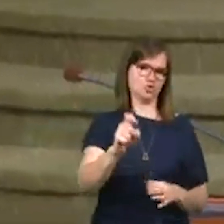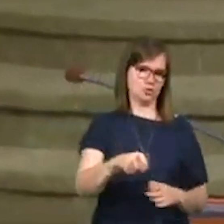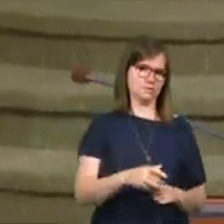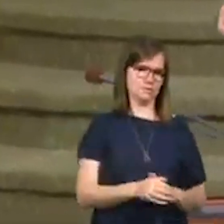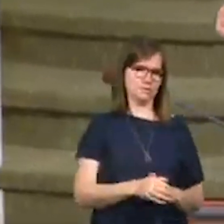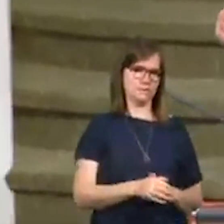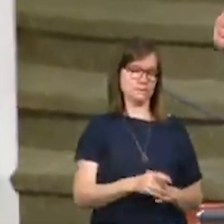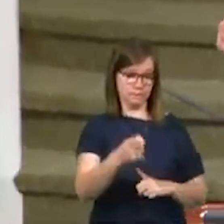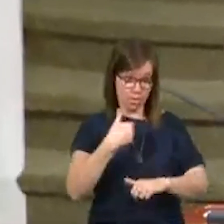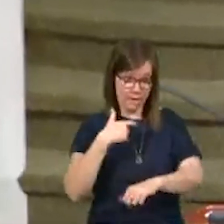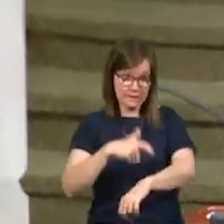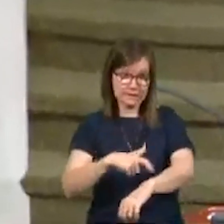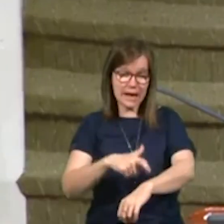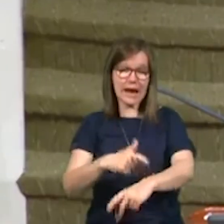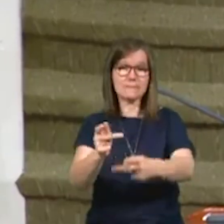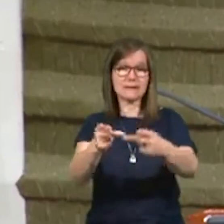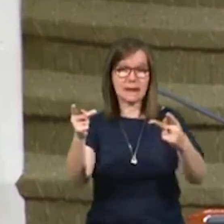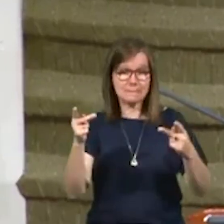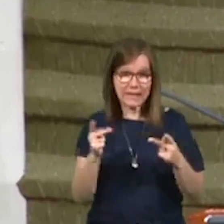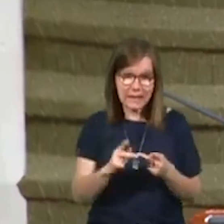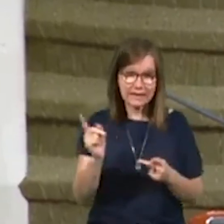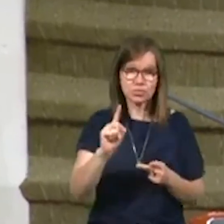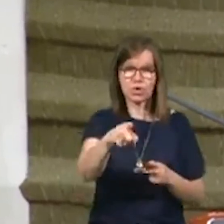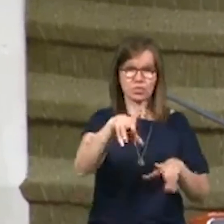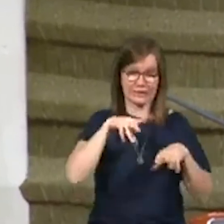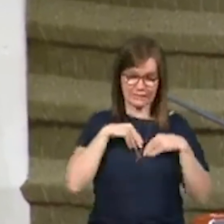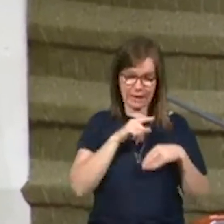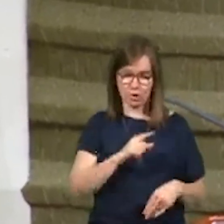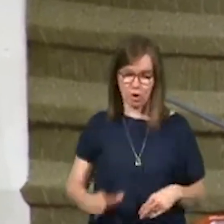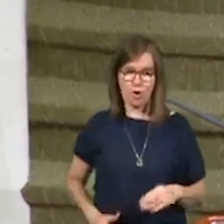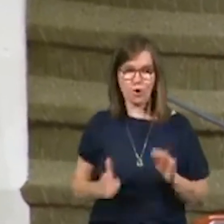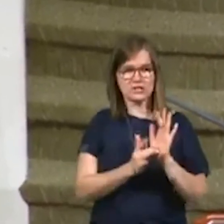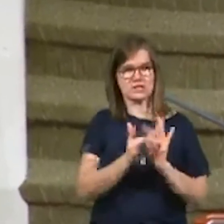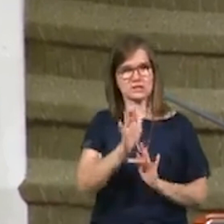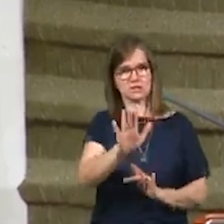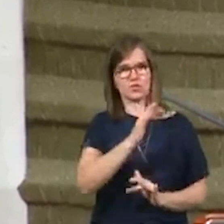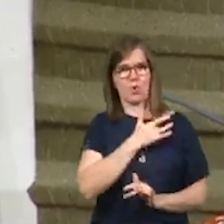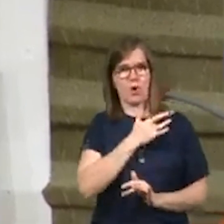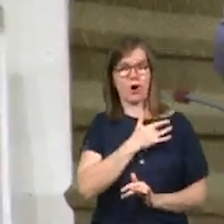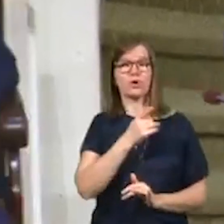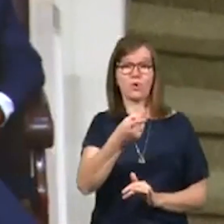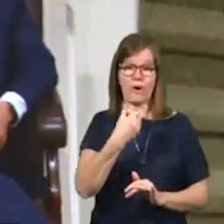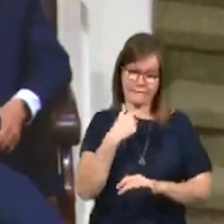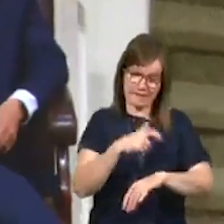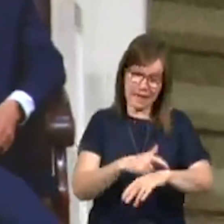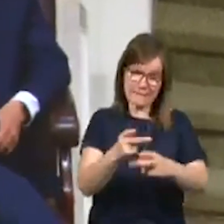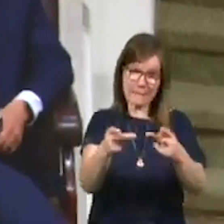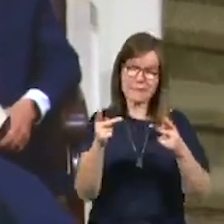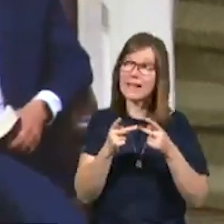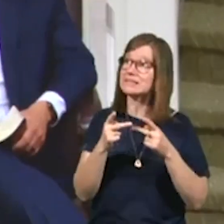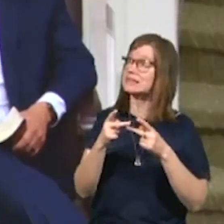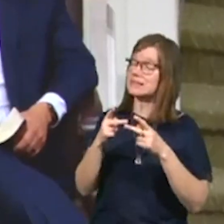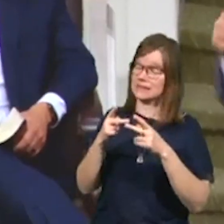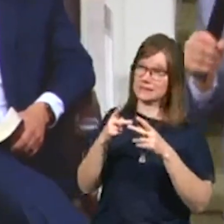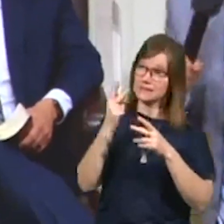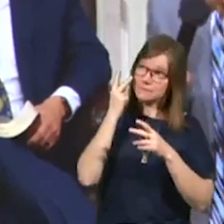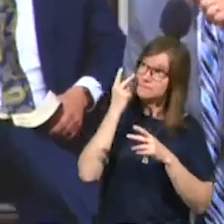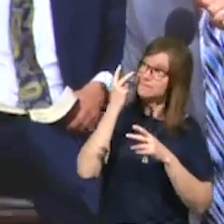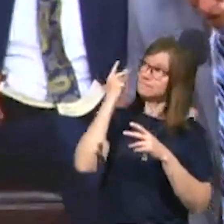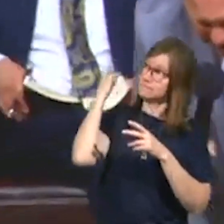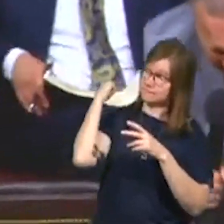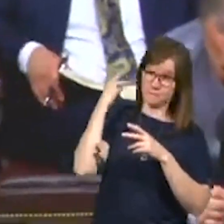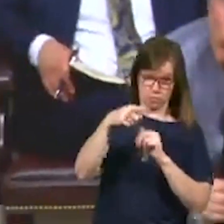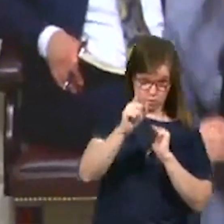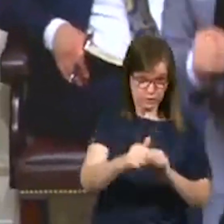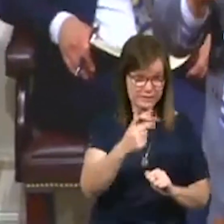You got a time and a place where you accepted the Lord Jesus into your heart. Do you have a time and a place, can you take me back to a moment in time